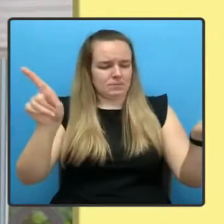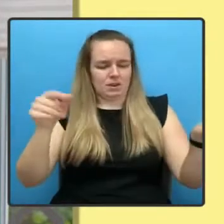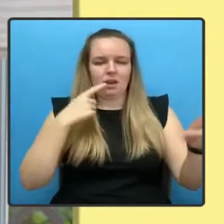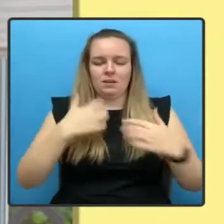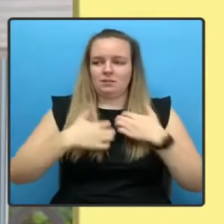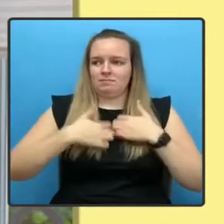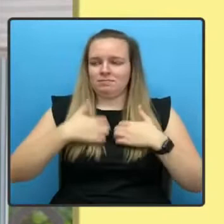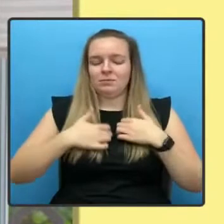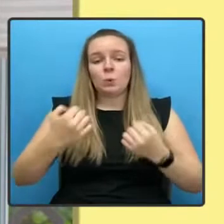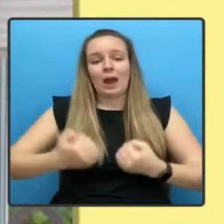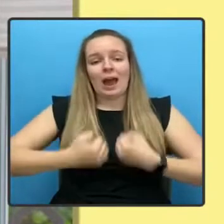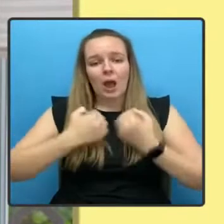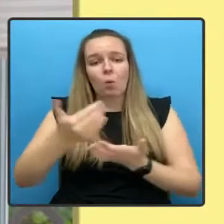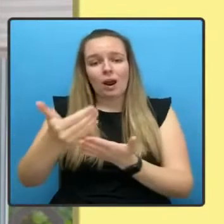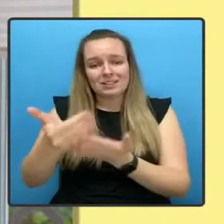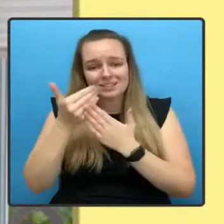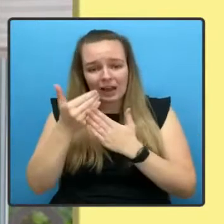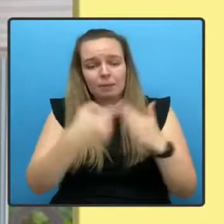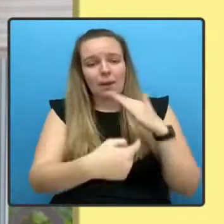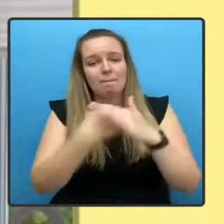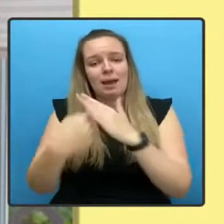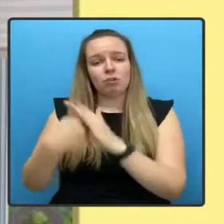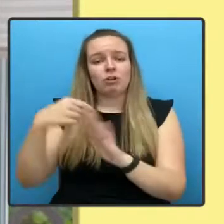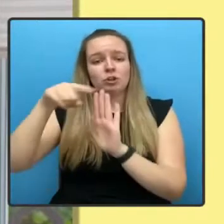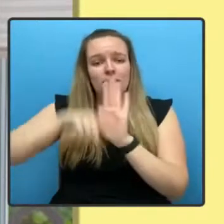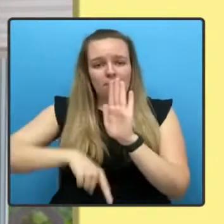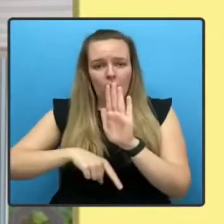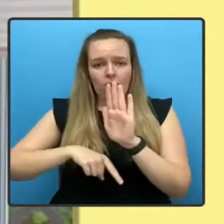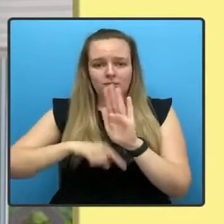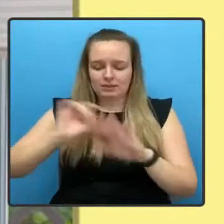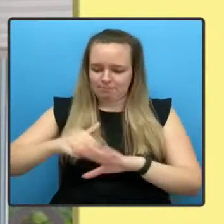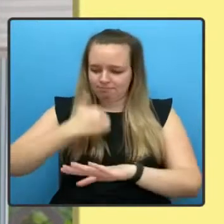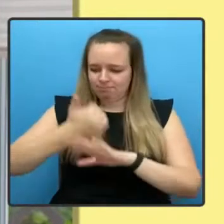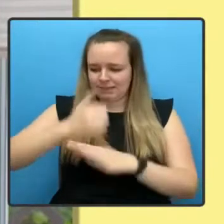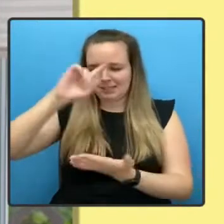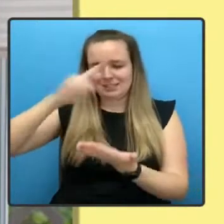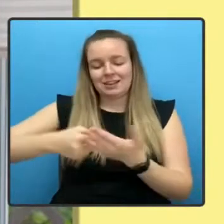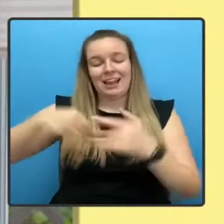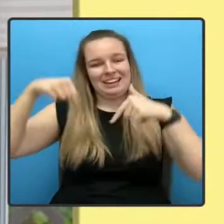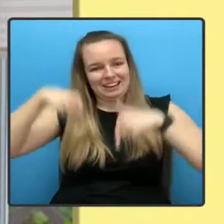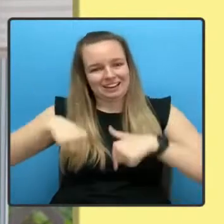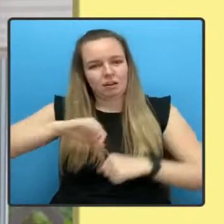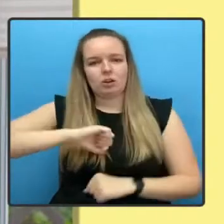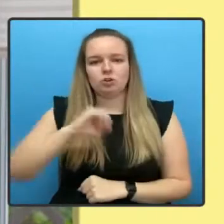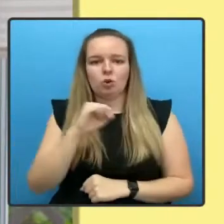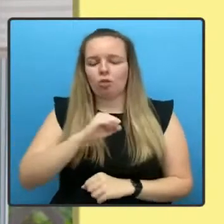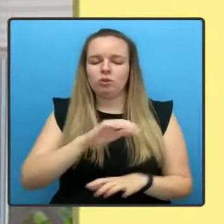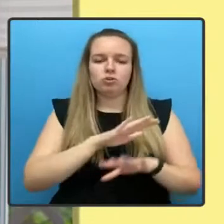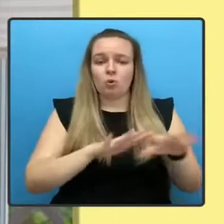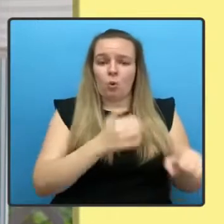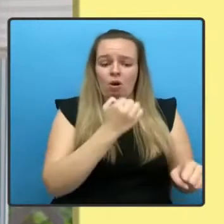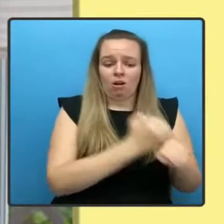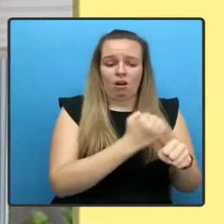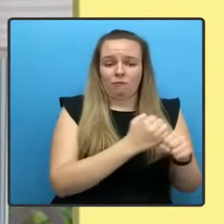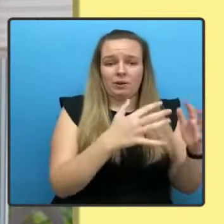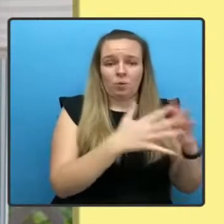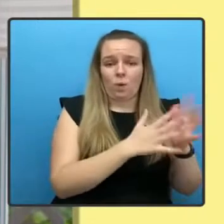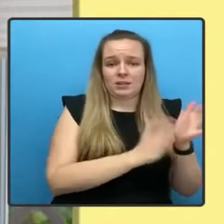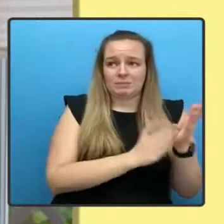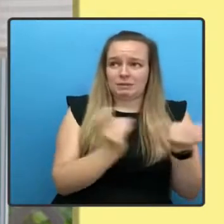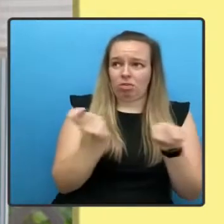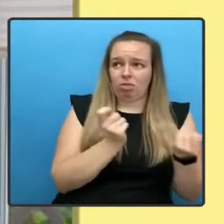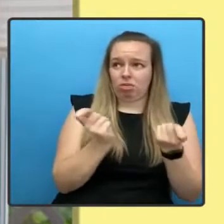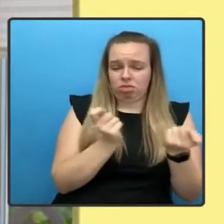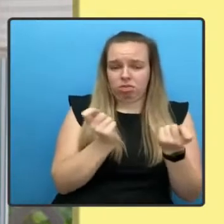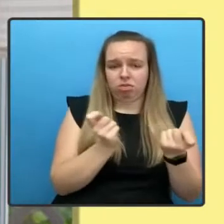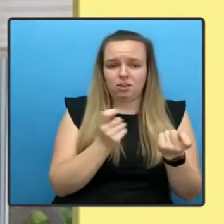migration policy is decided here in Scotland, not by a government in Westminster that sees it as an opportunity to show